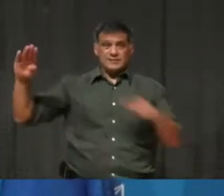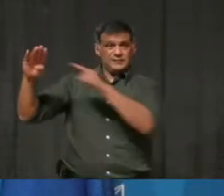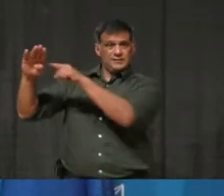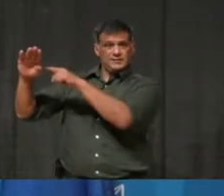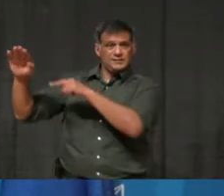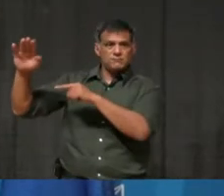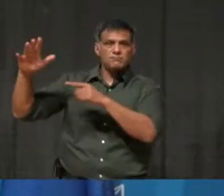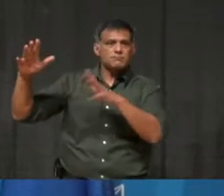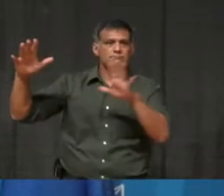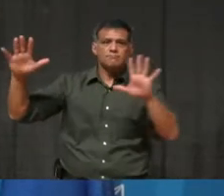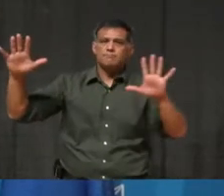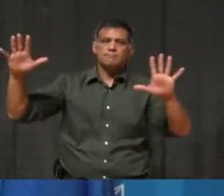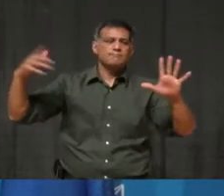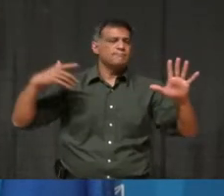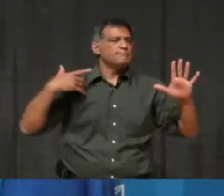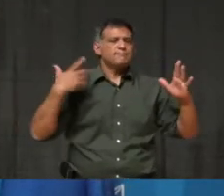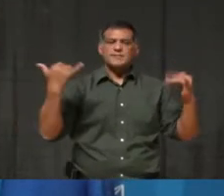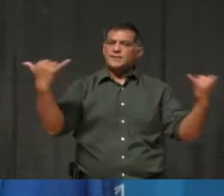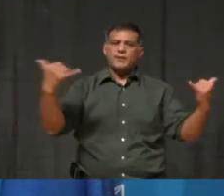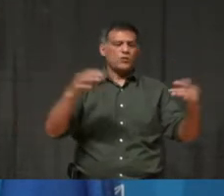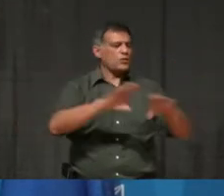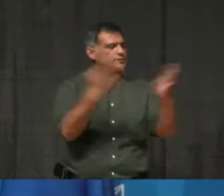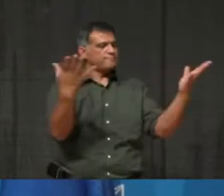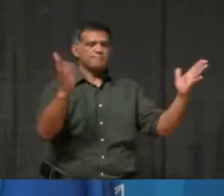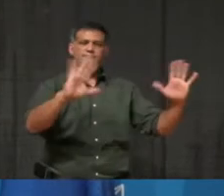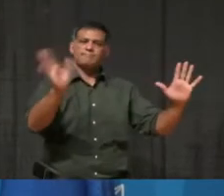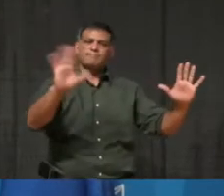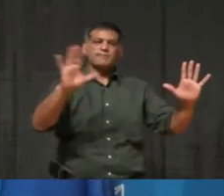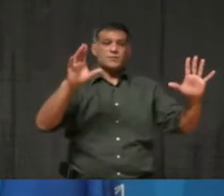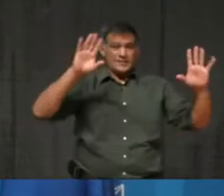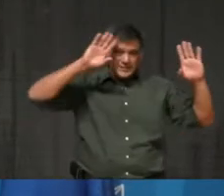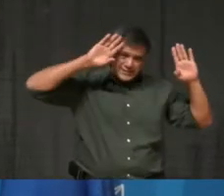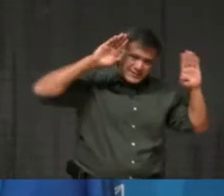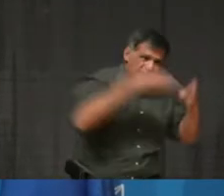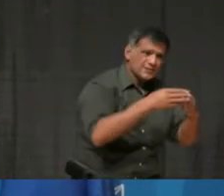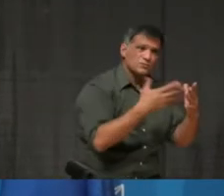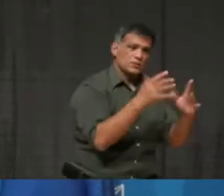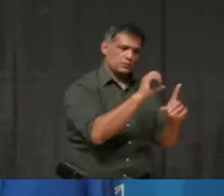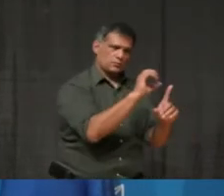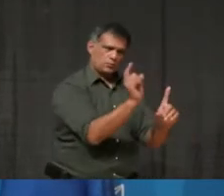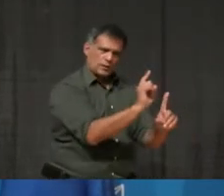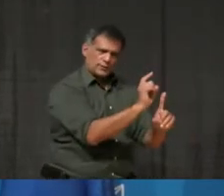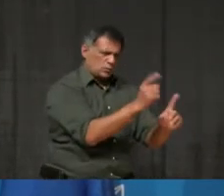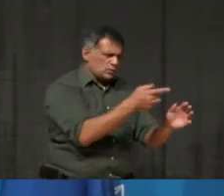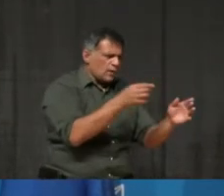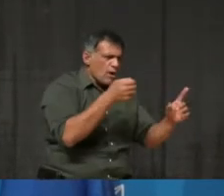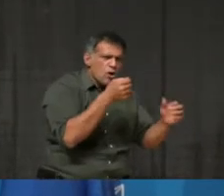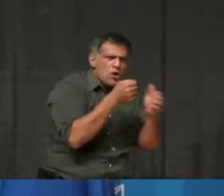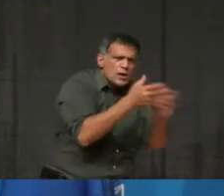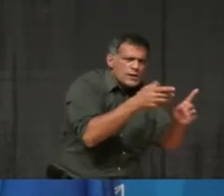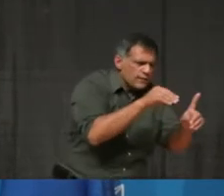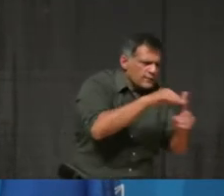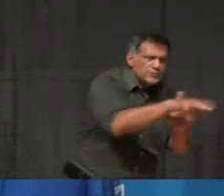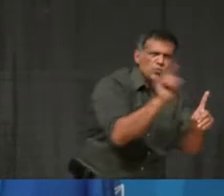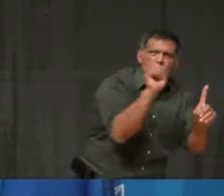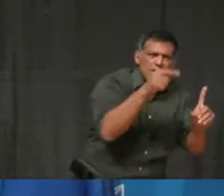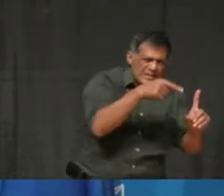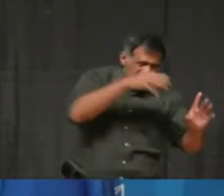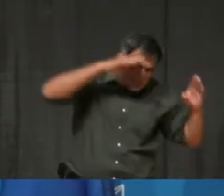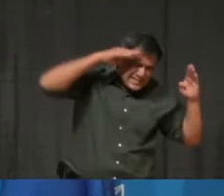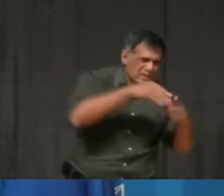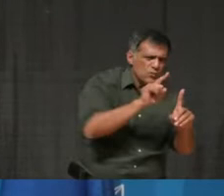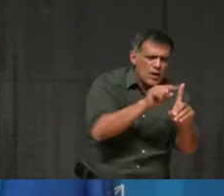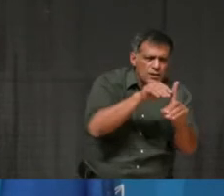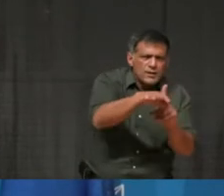what should be closed or arguing about the source of transmission. The reality is that risk and transmission exists everywhere